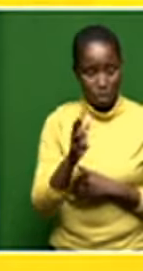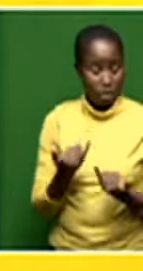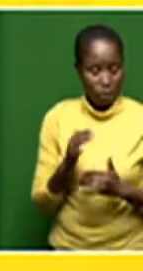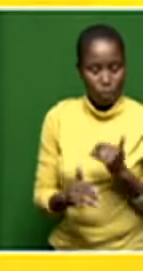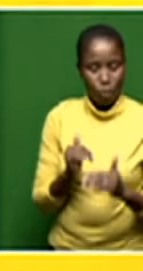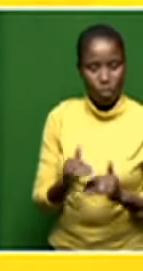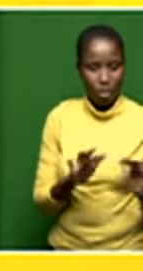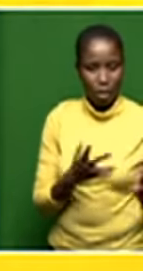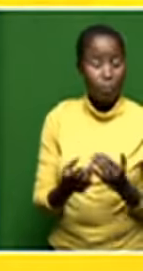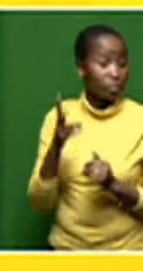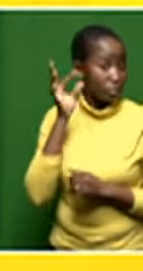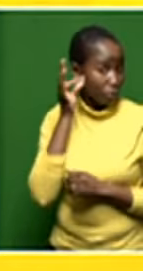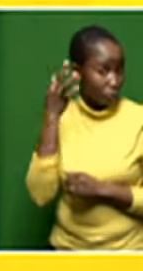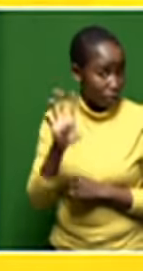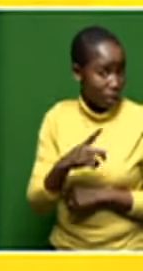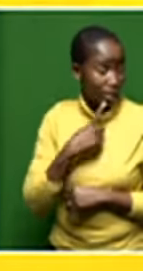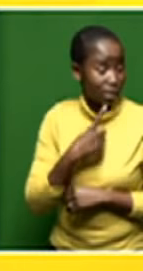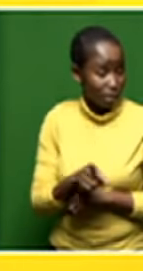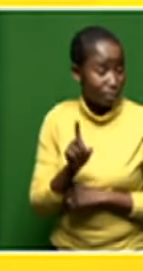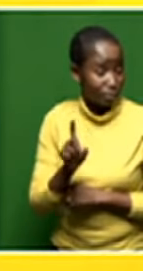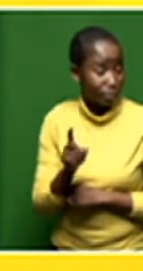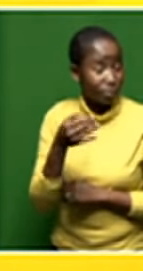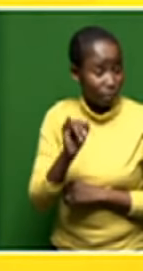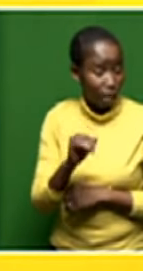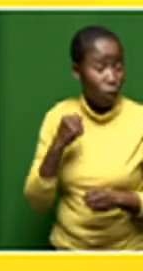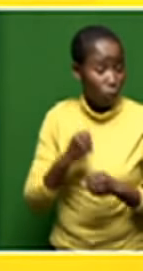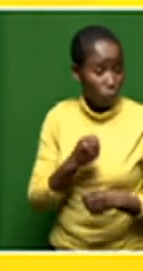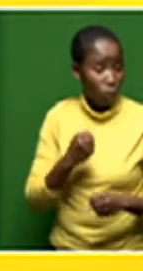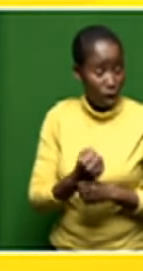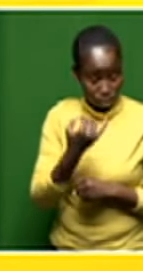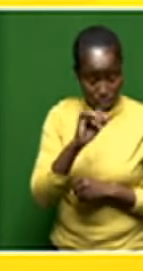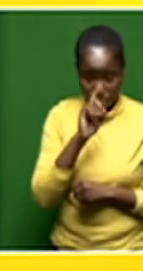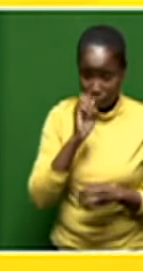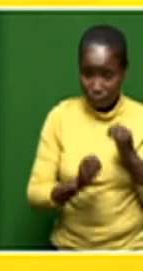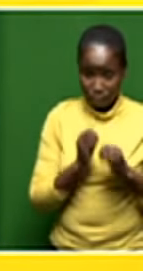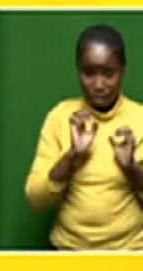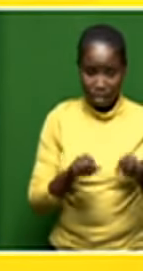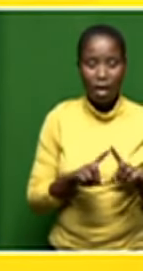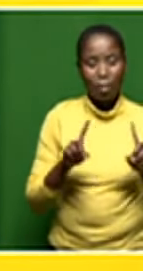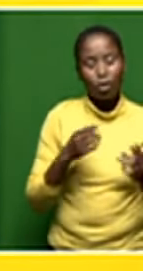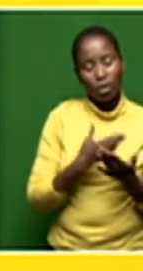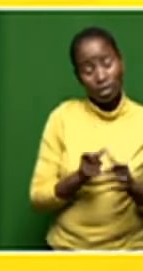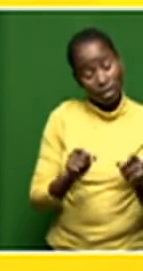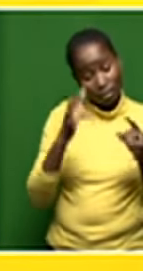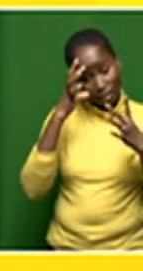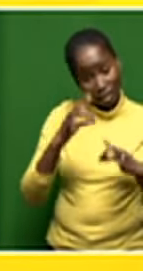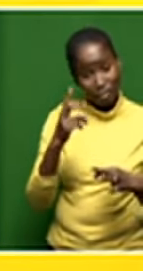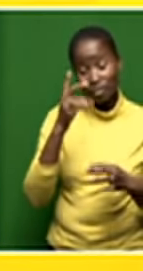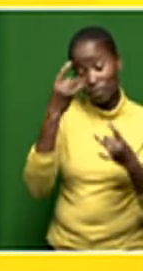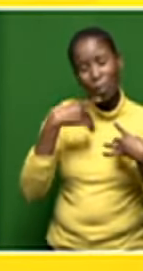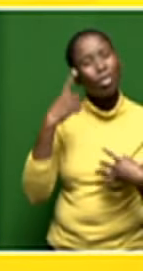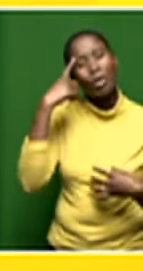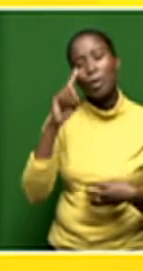and uh as you heard there quite a bit that still needs to be tied up but you can make up your own mind let us know your views at morning